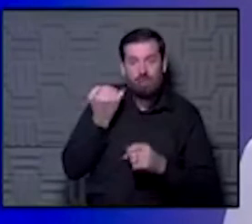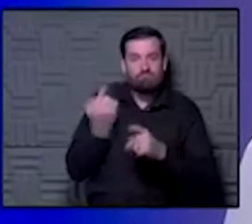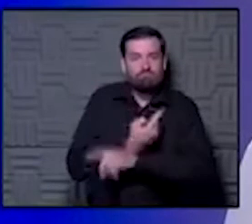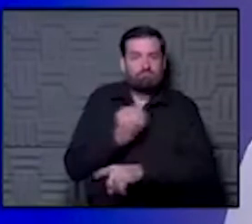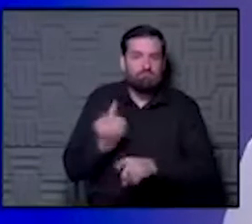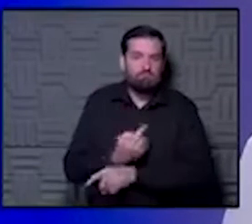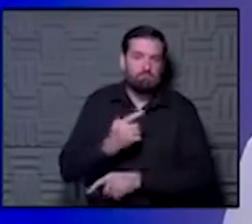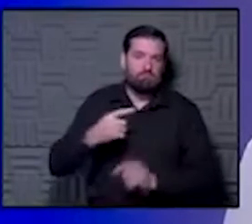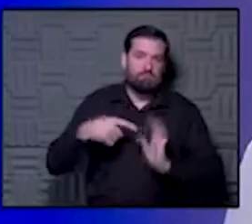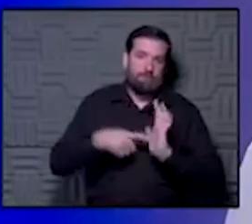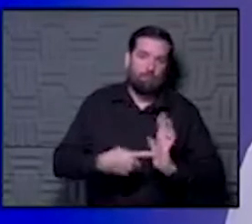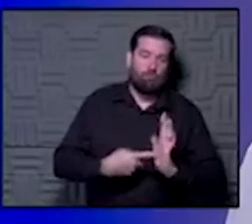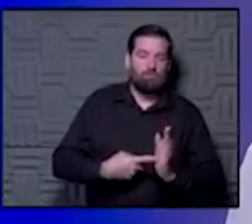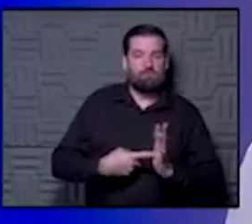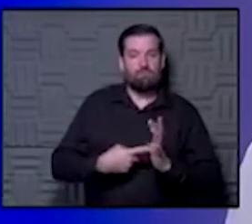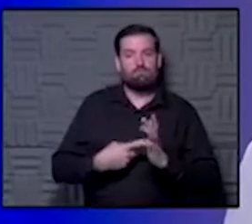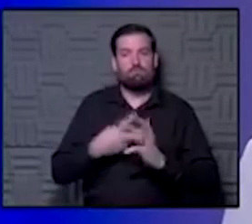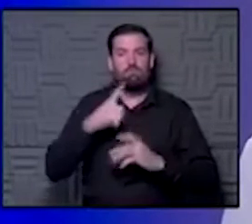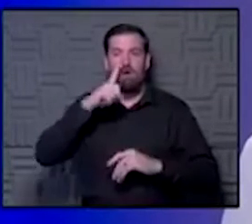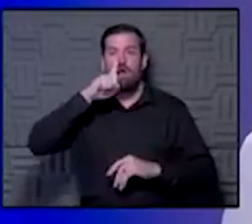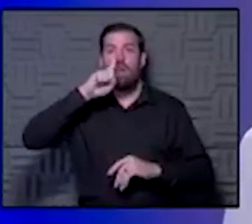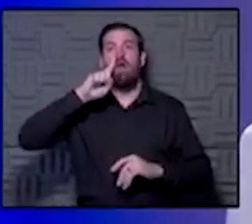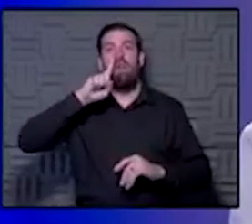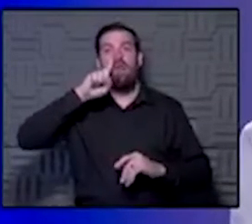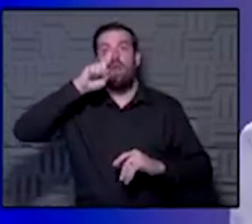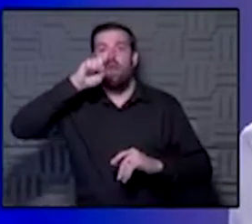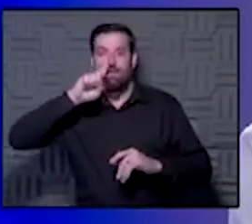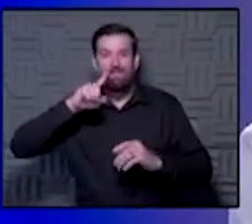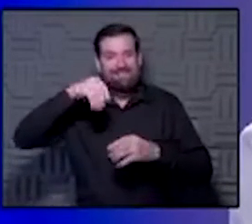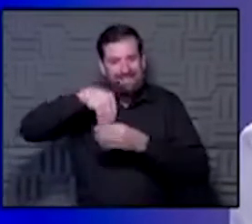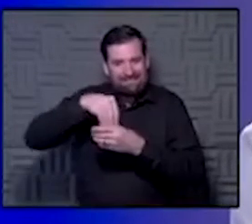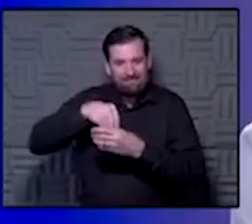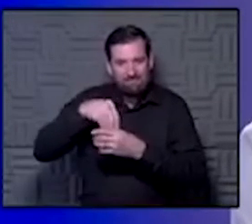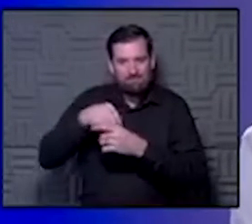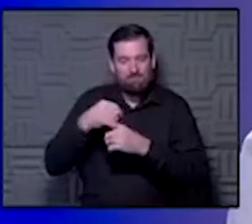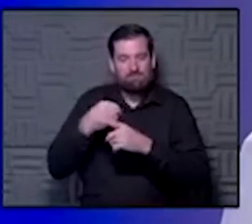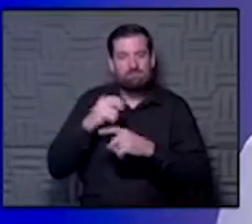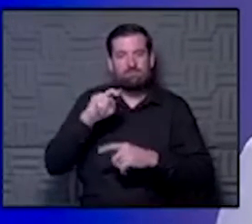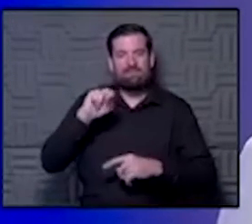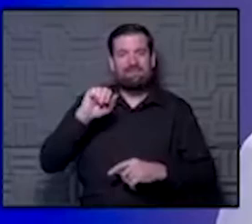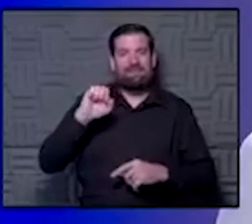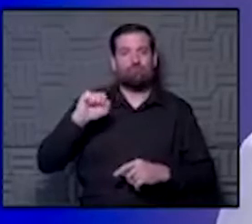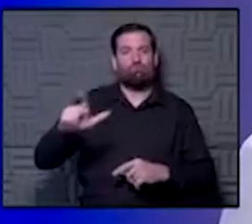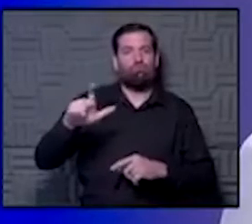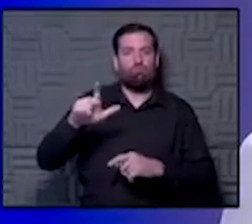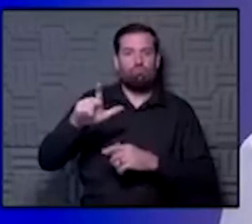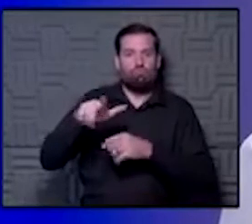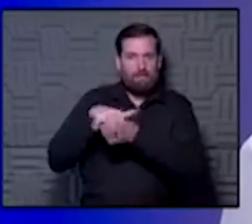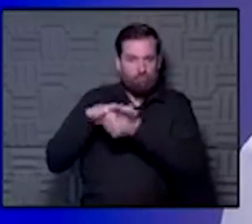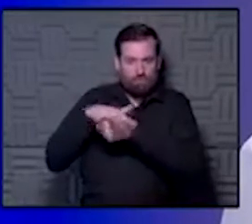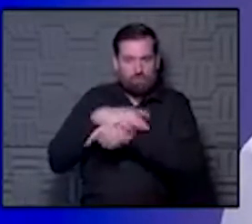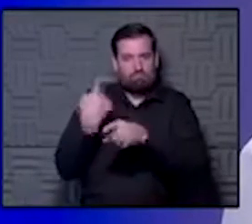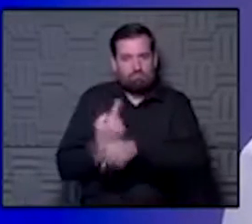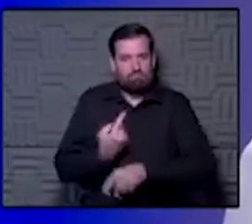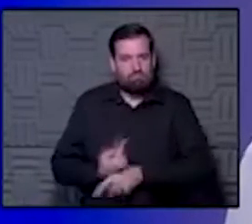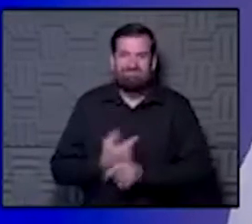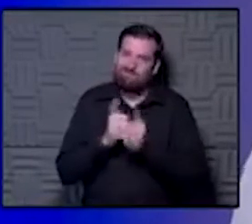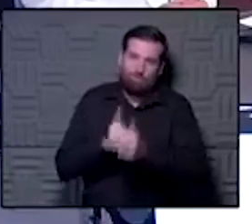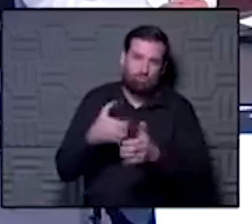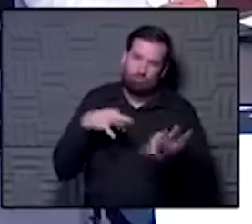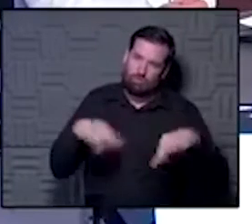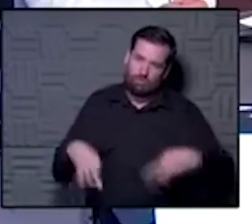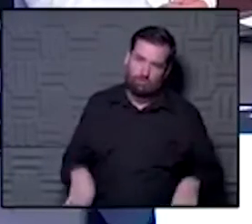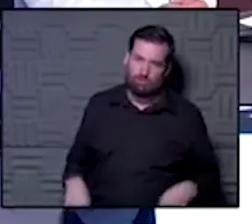and you're doing the sample collection in your anterior nasal passages just as it is instructed to do.